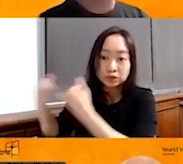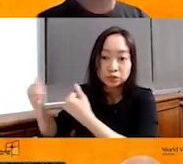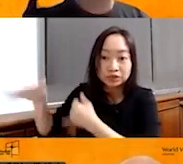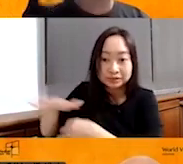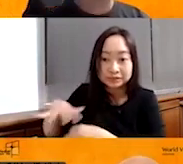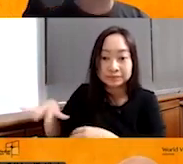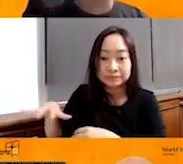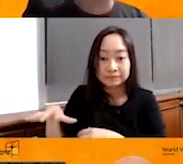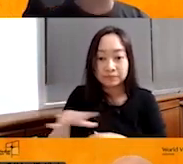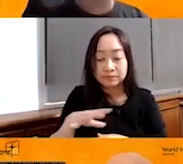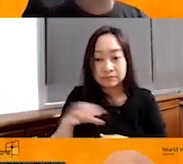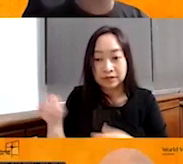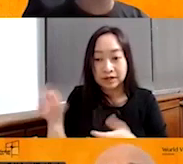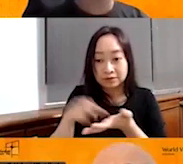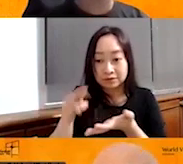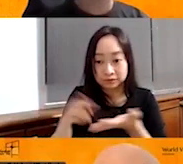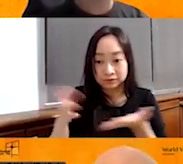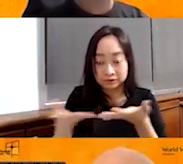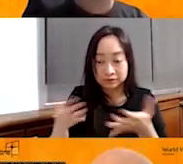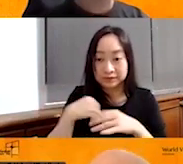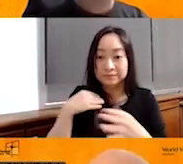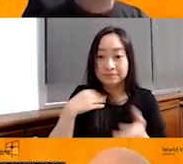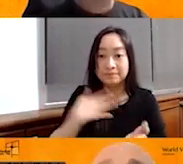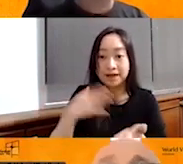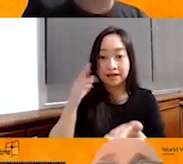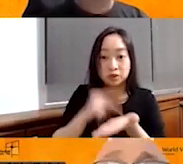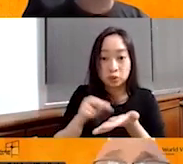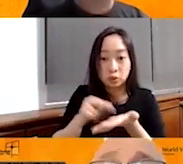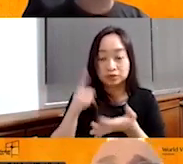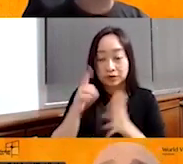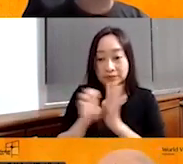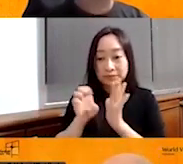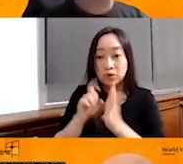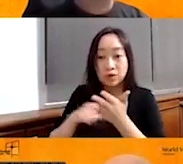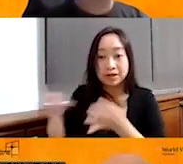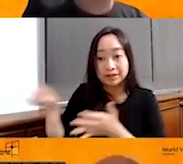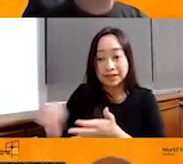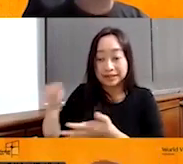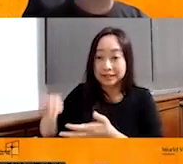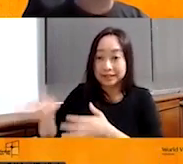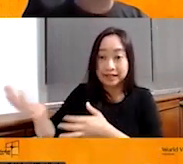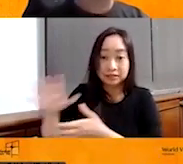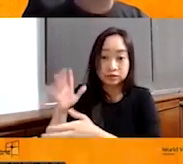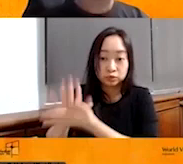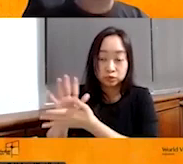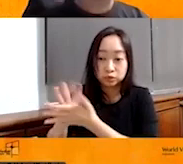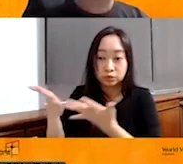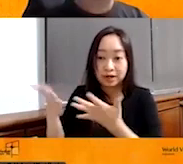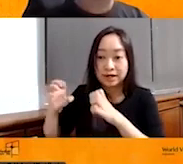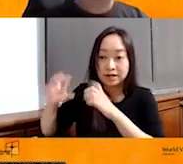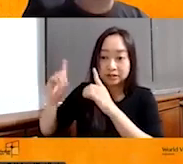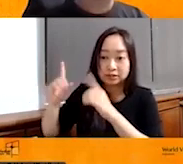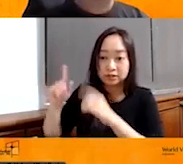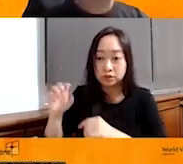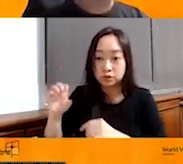I record here in my notes that, for example, what they need in the schools is educational tools